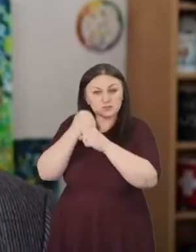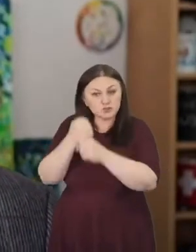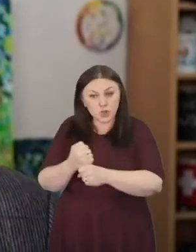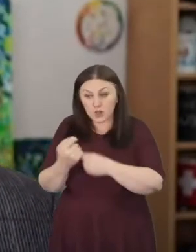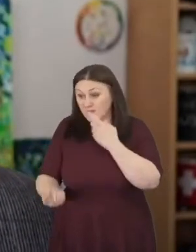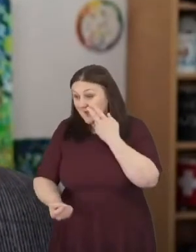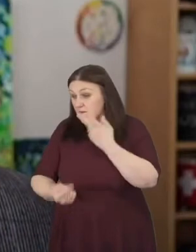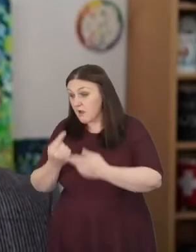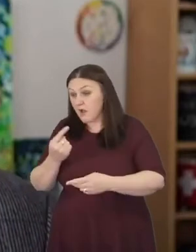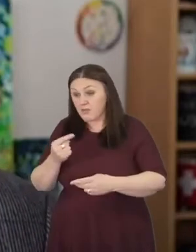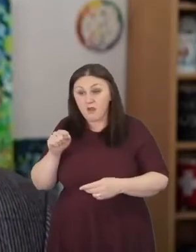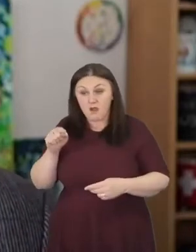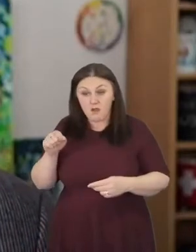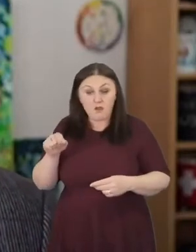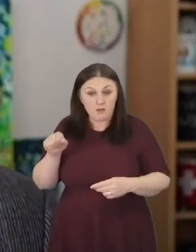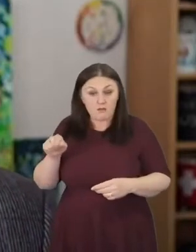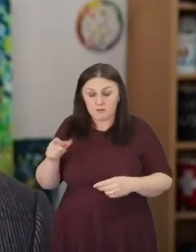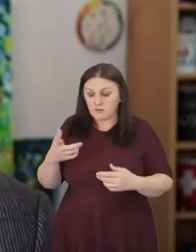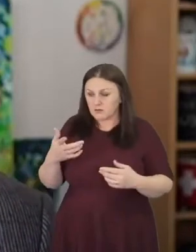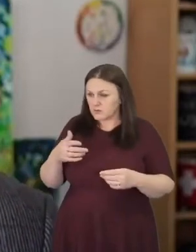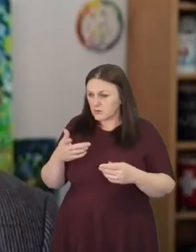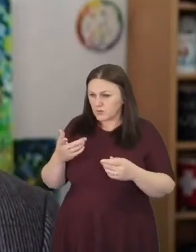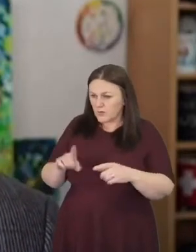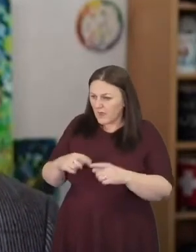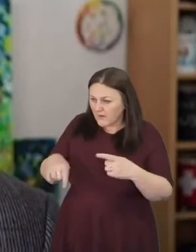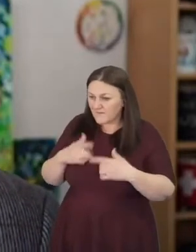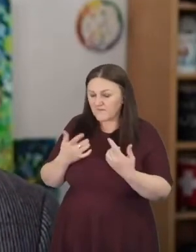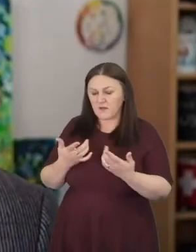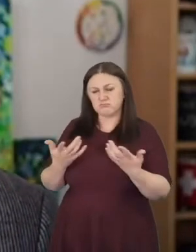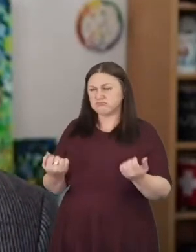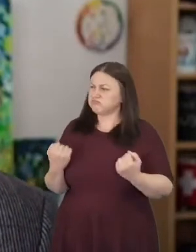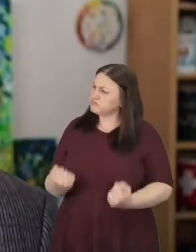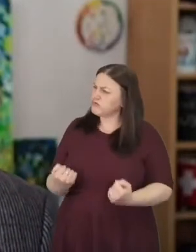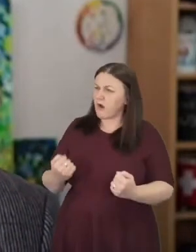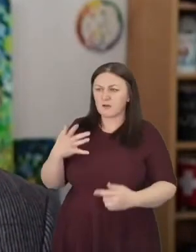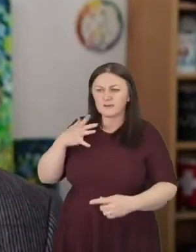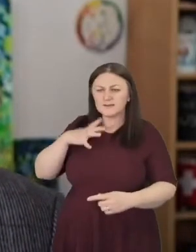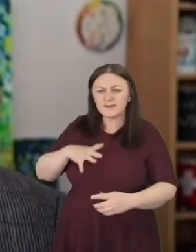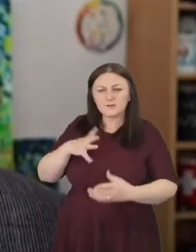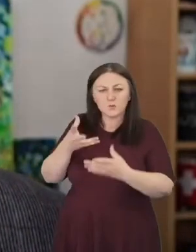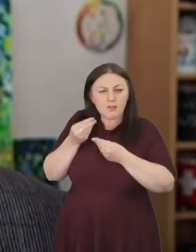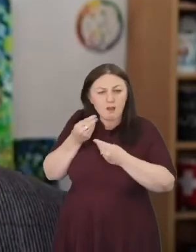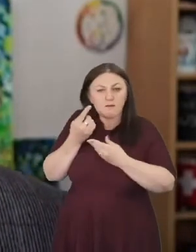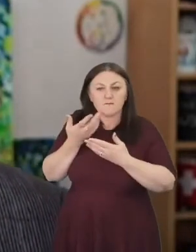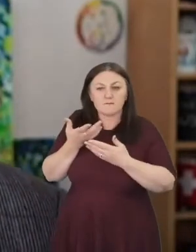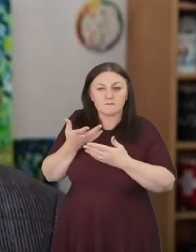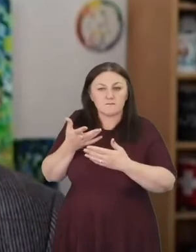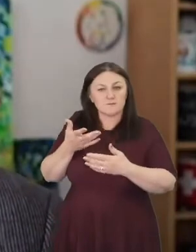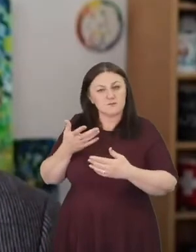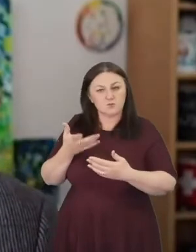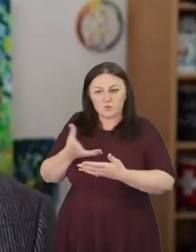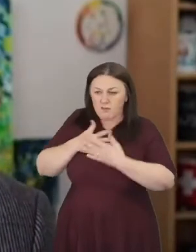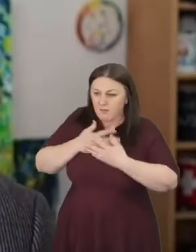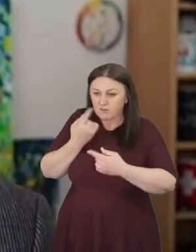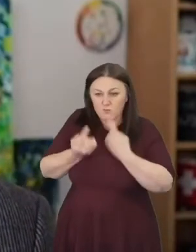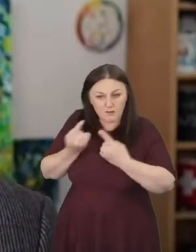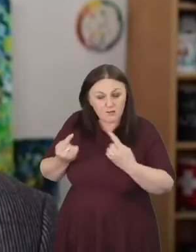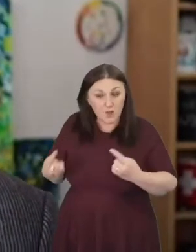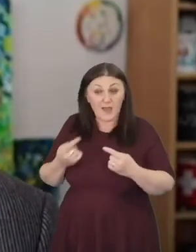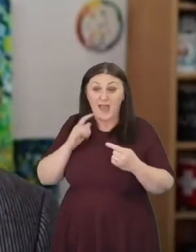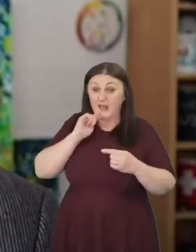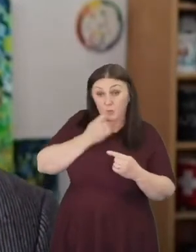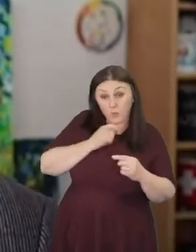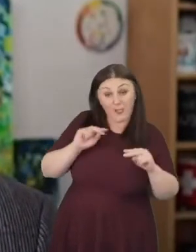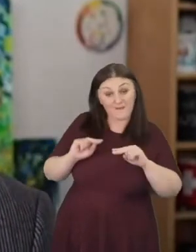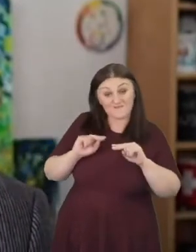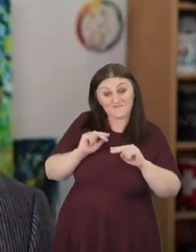felt you know what we need to learn from one another and we need to grow together and there will be a video of testimonies that will